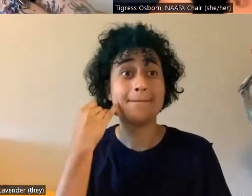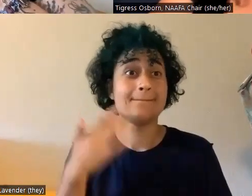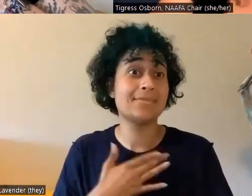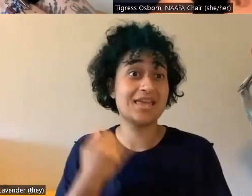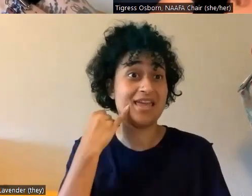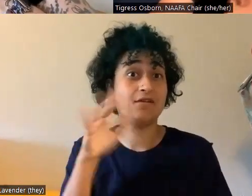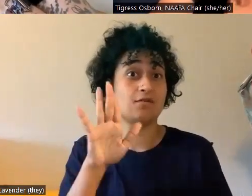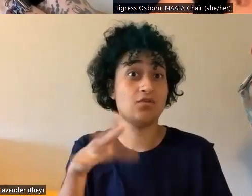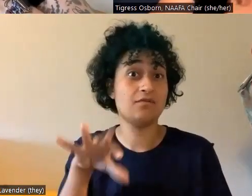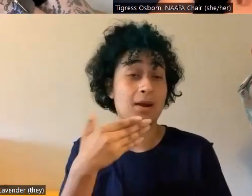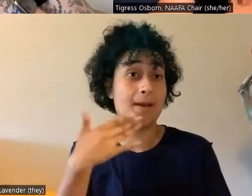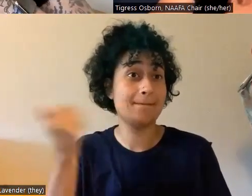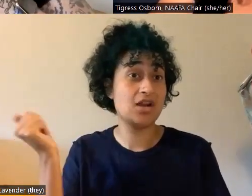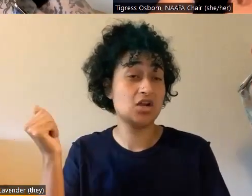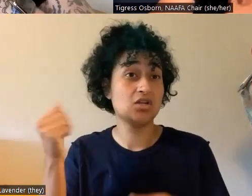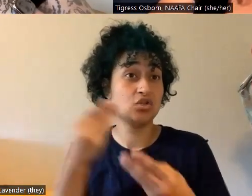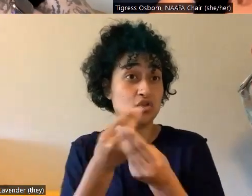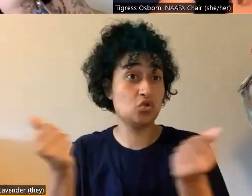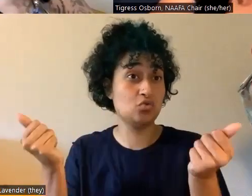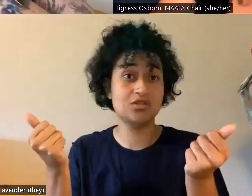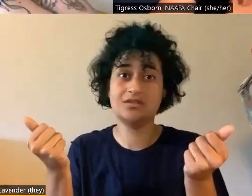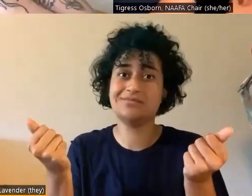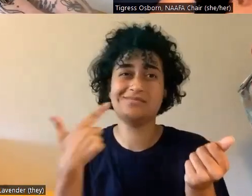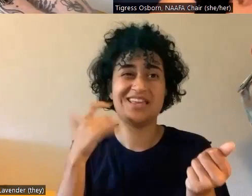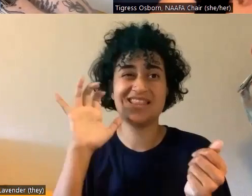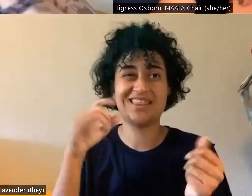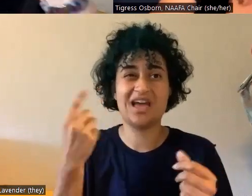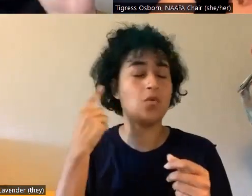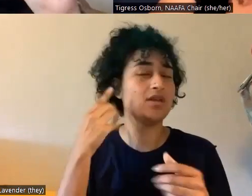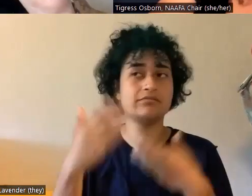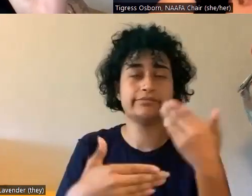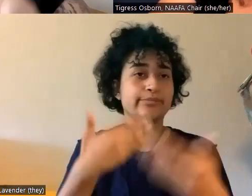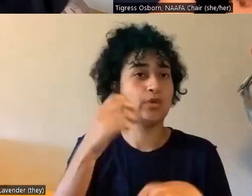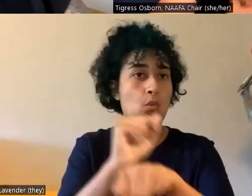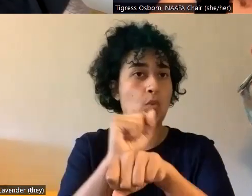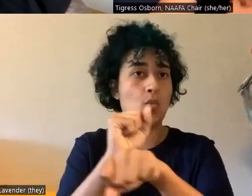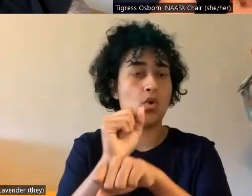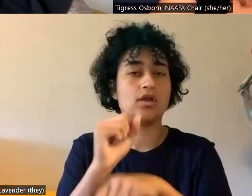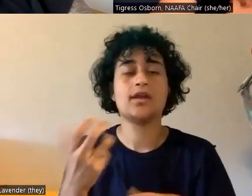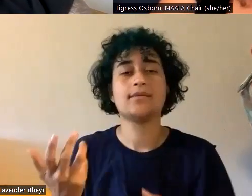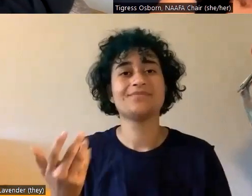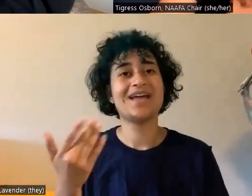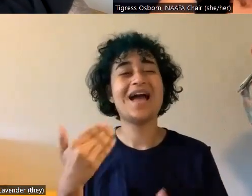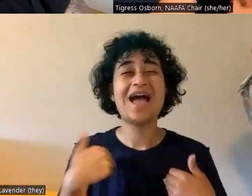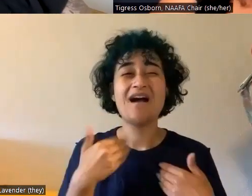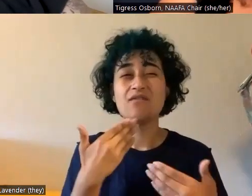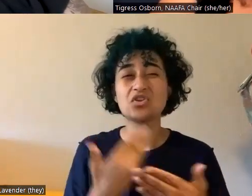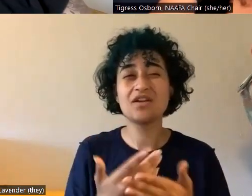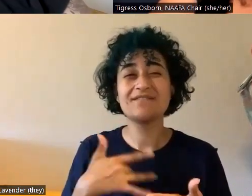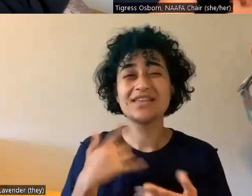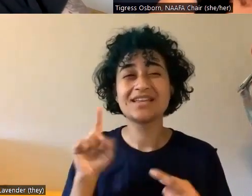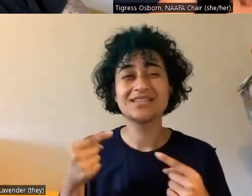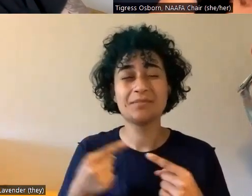to try it and share about it. So that one is a constant work in progress. I have good feelings about the, the cup